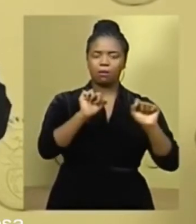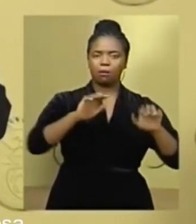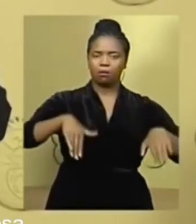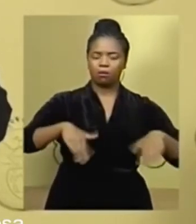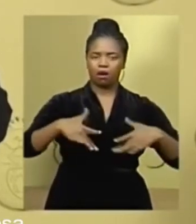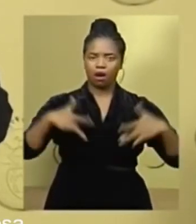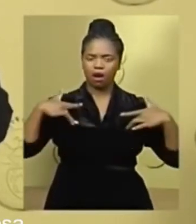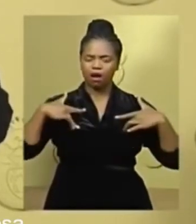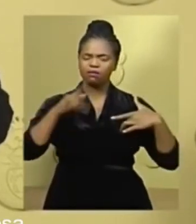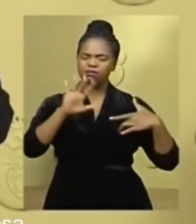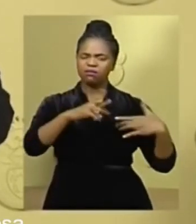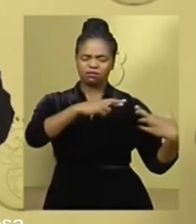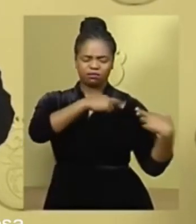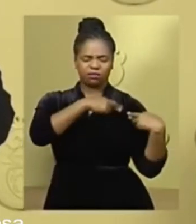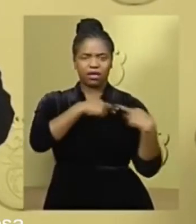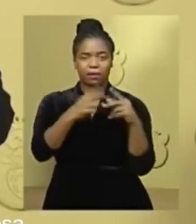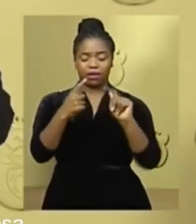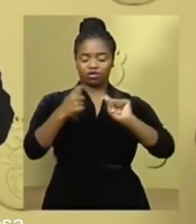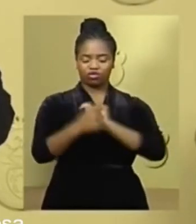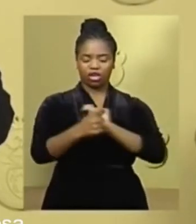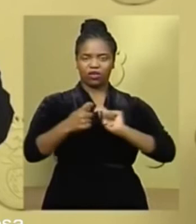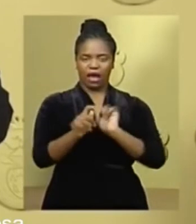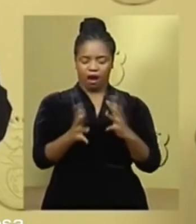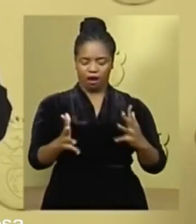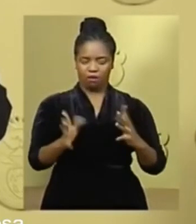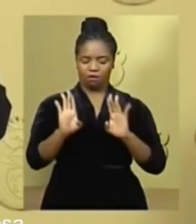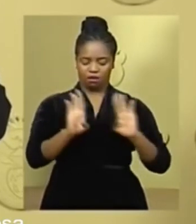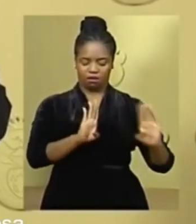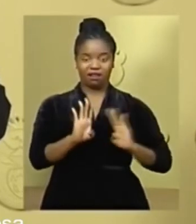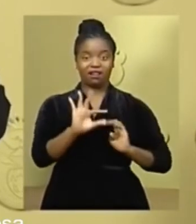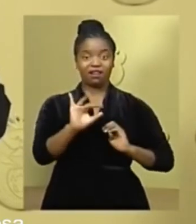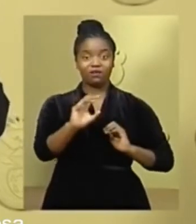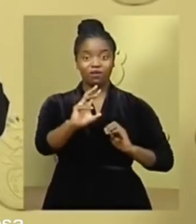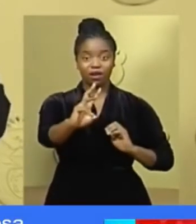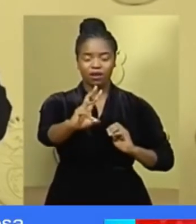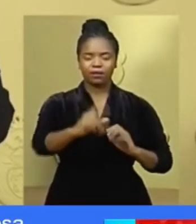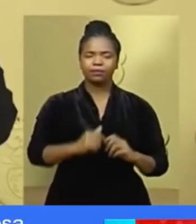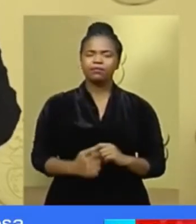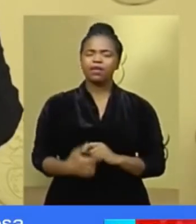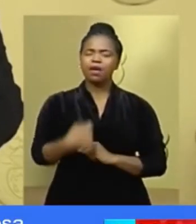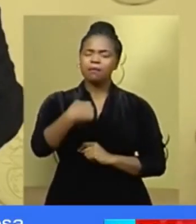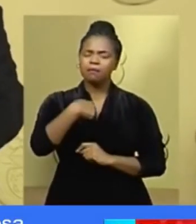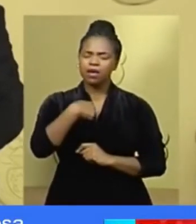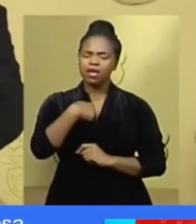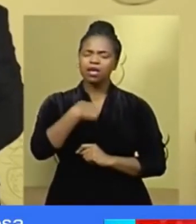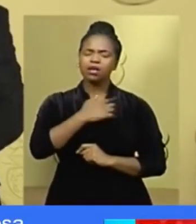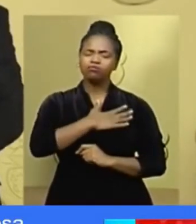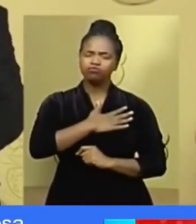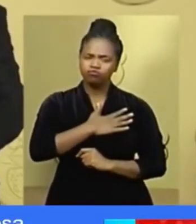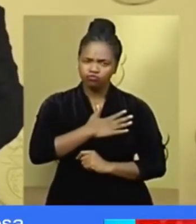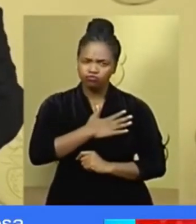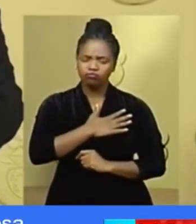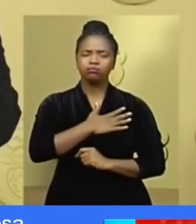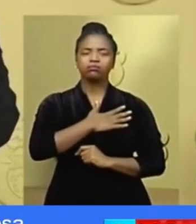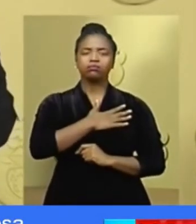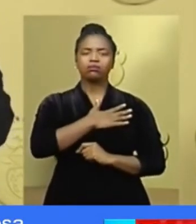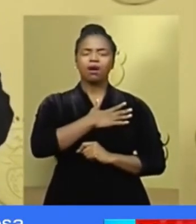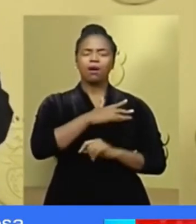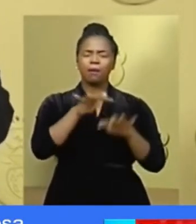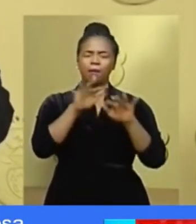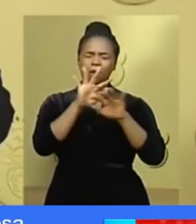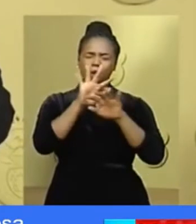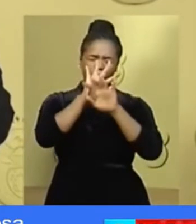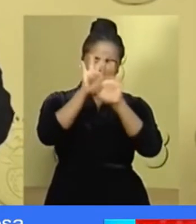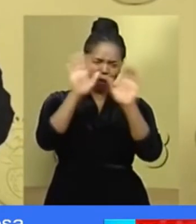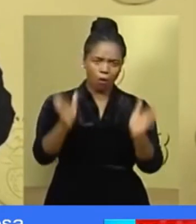taken responsibility for changing their behavior. I am heartened that every sector of society